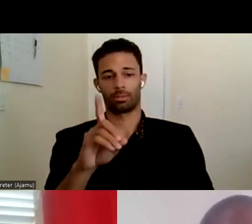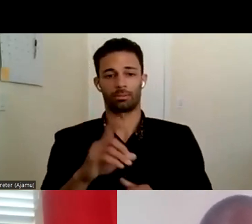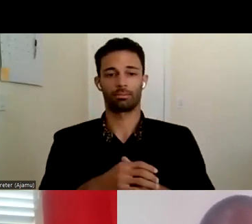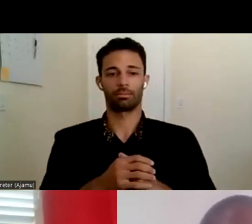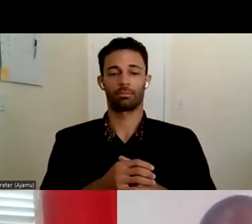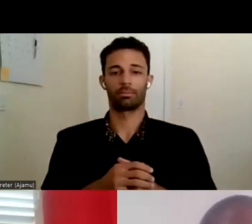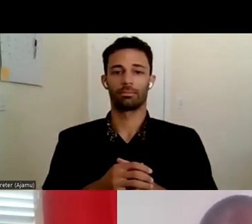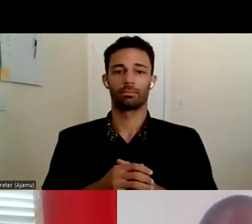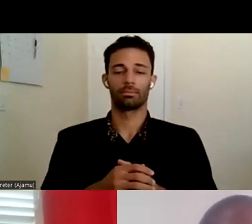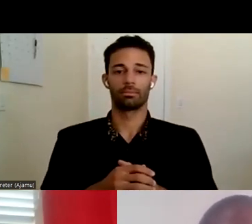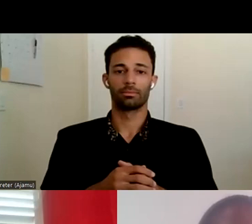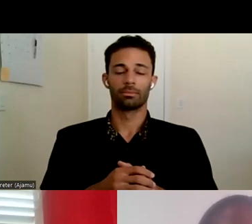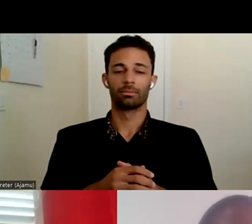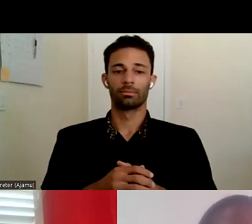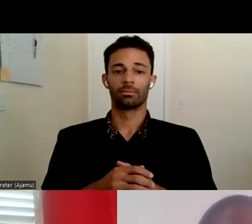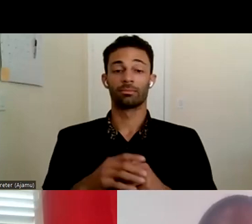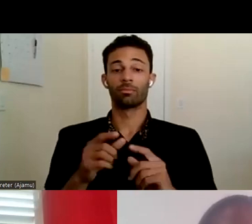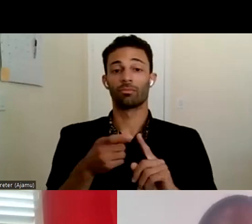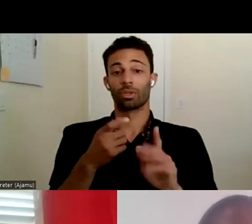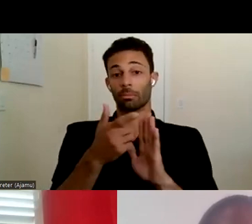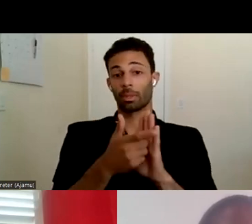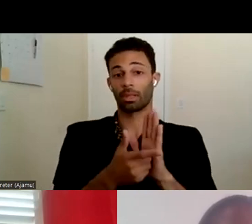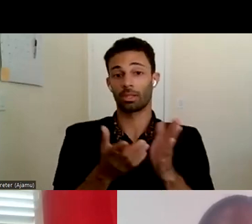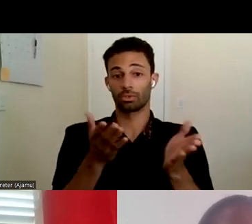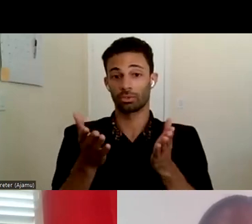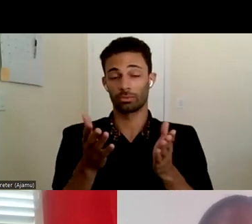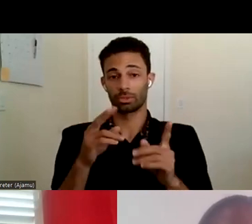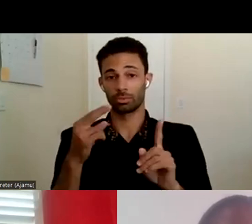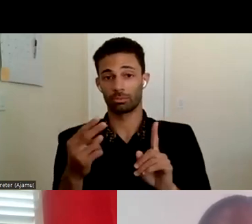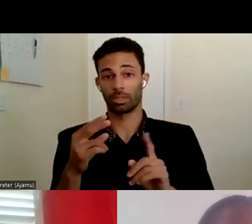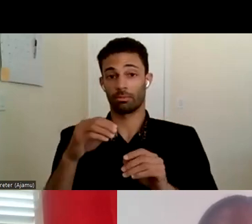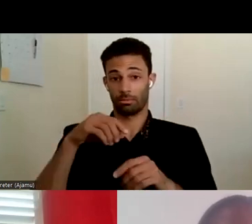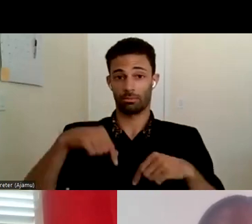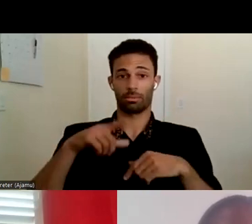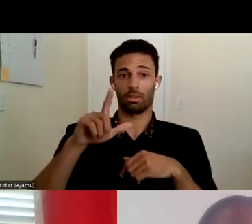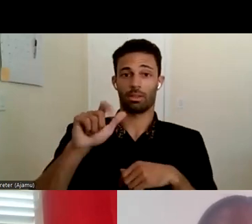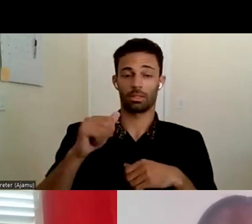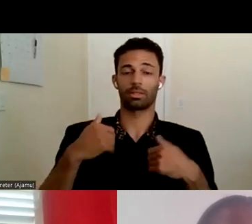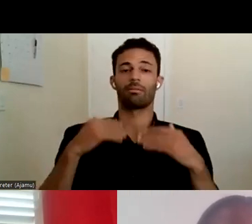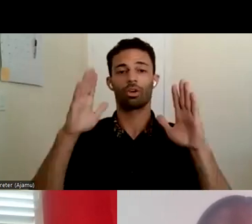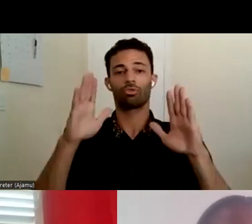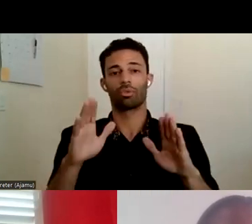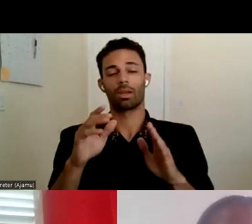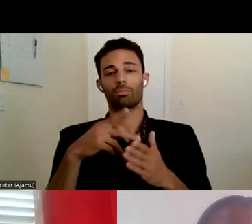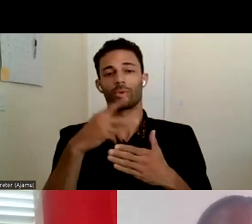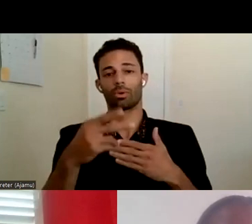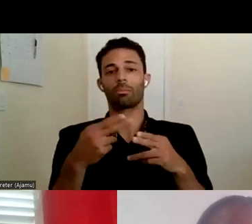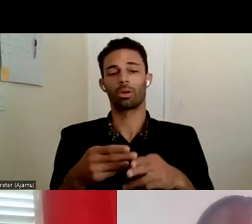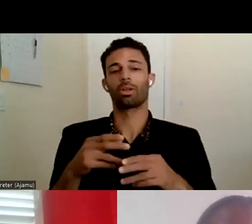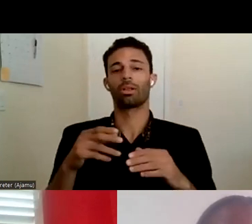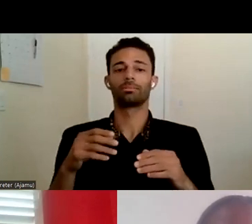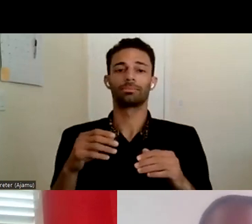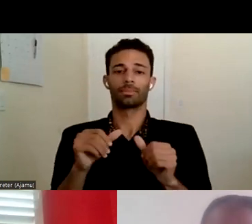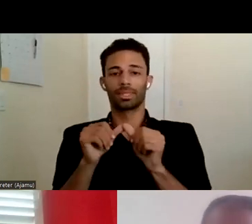Depending from a legal services perspective, in Los Angeles, we have a great program called Stay Housed LA, which has